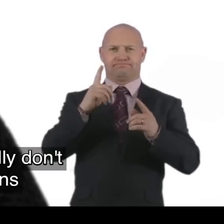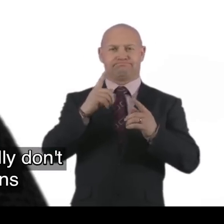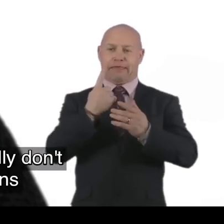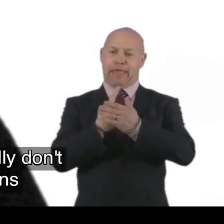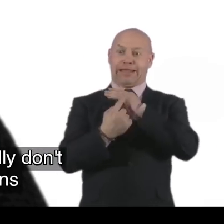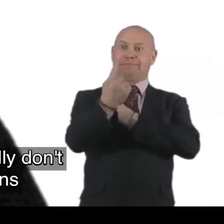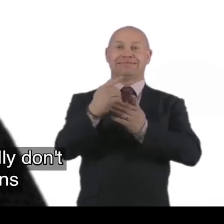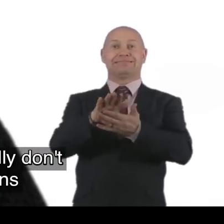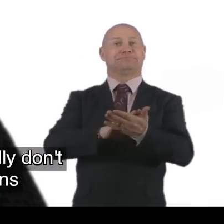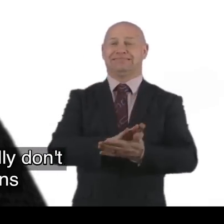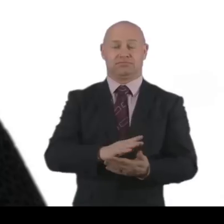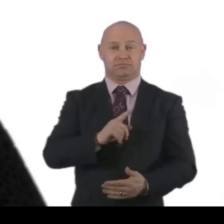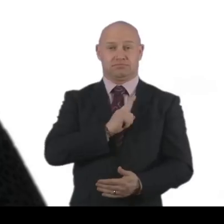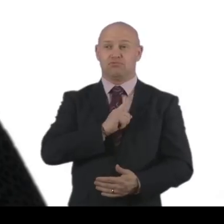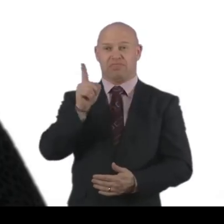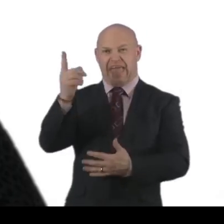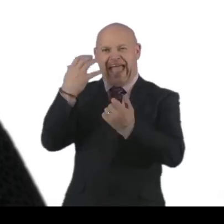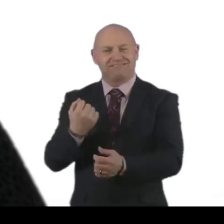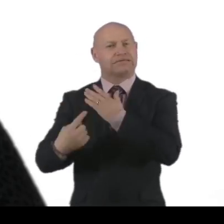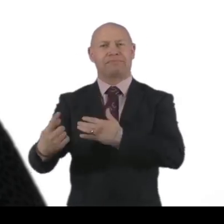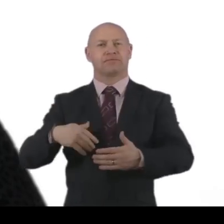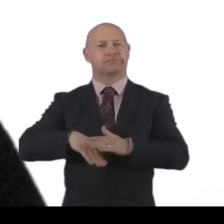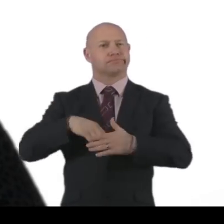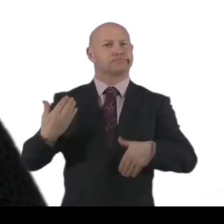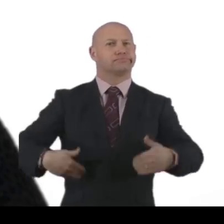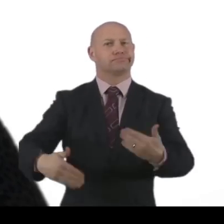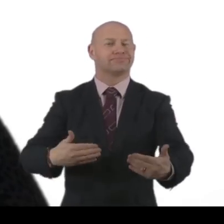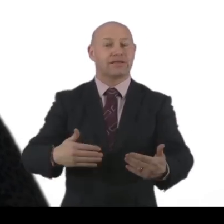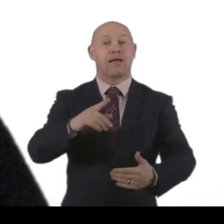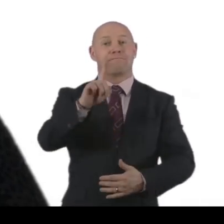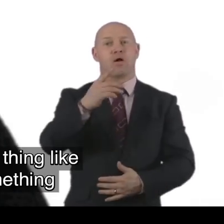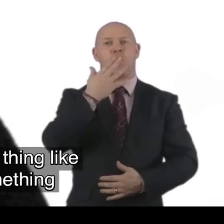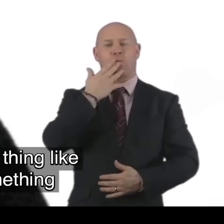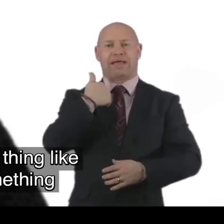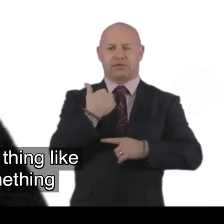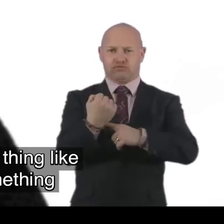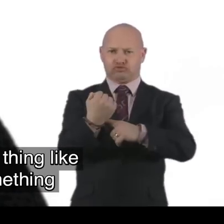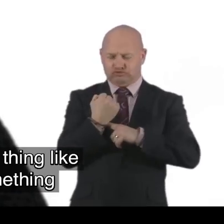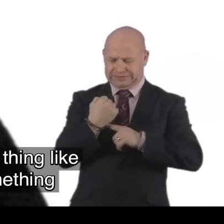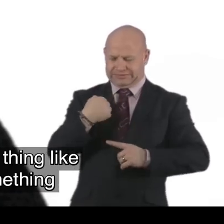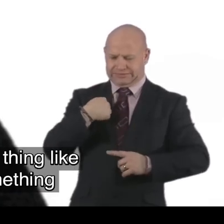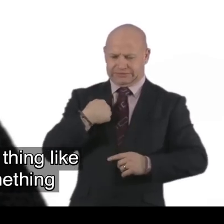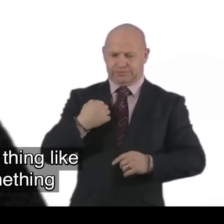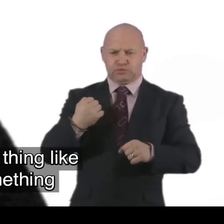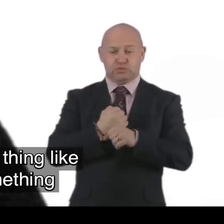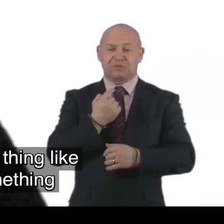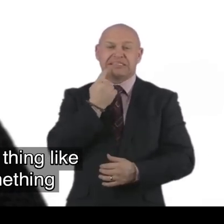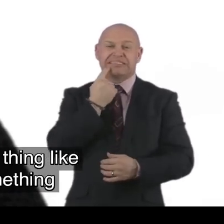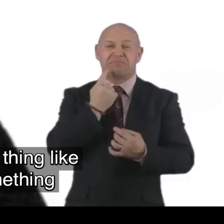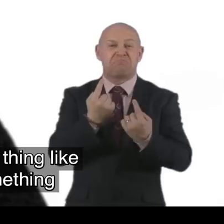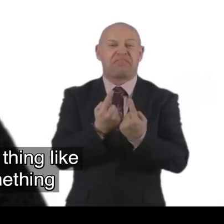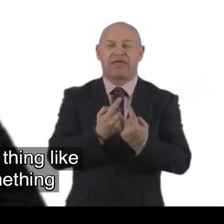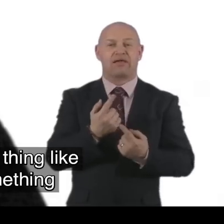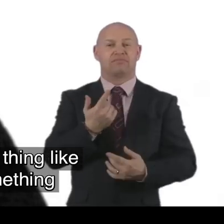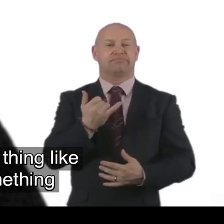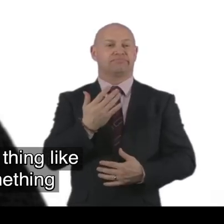What. means. Because they've got it. Totally. But. When you're. Sort restricted to doing. You